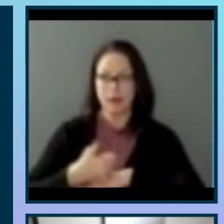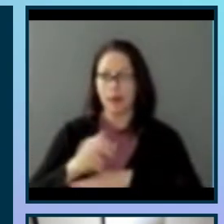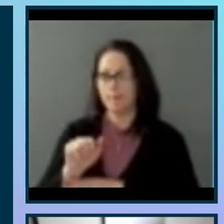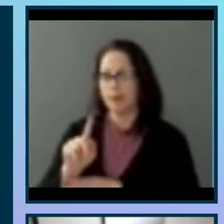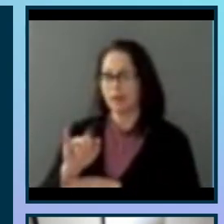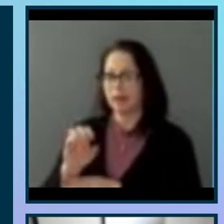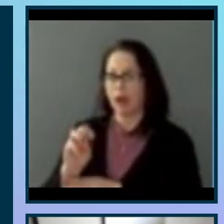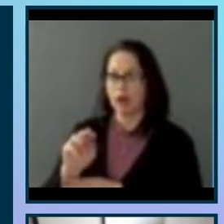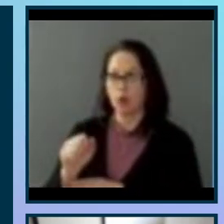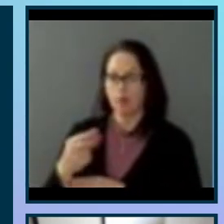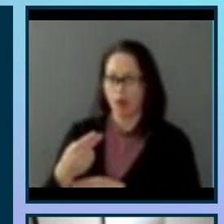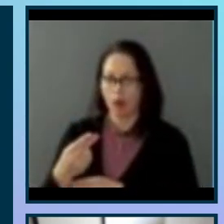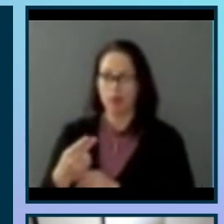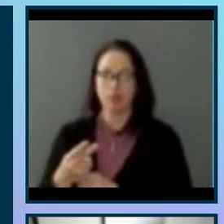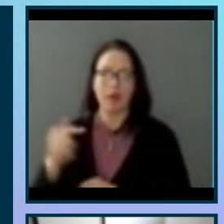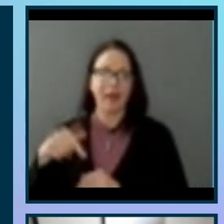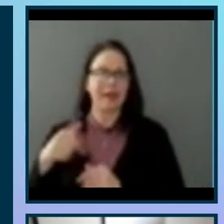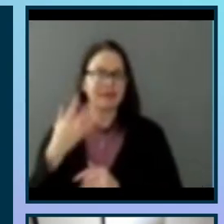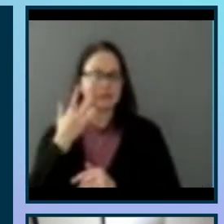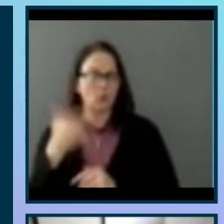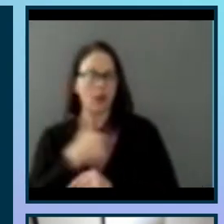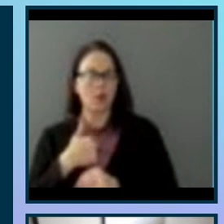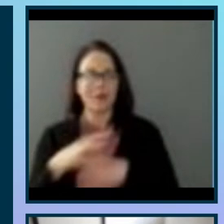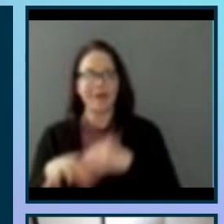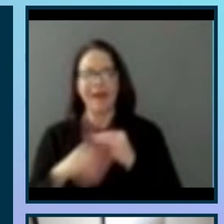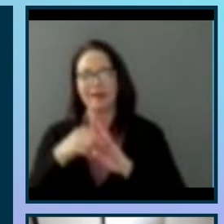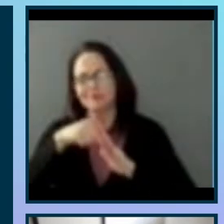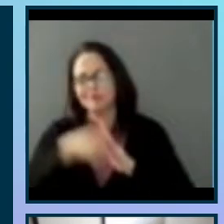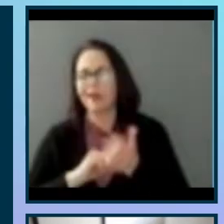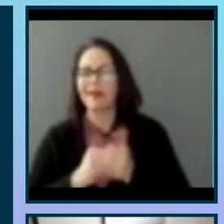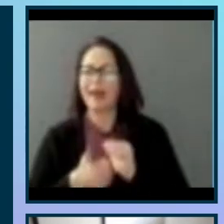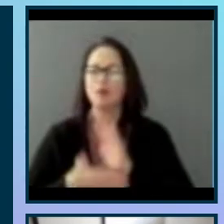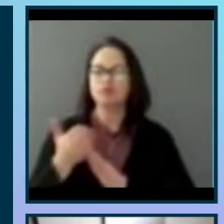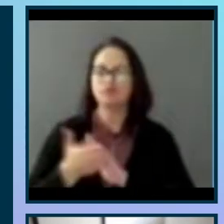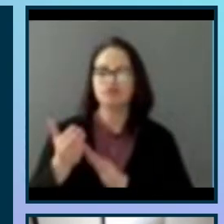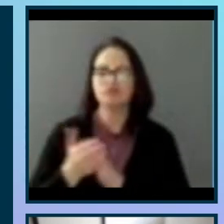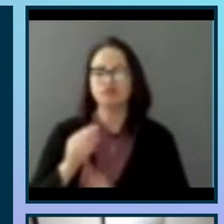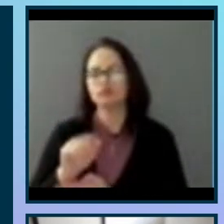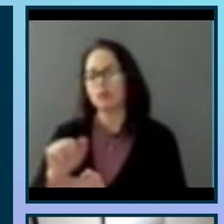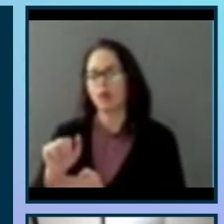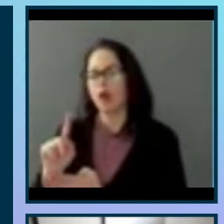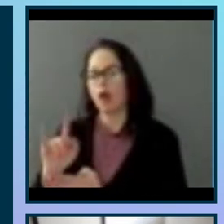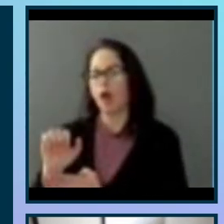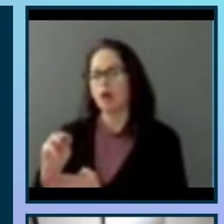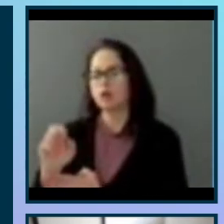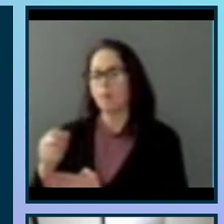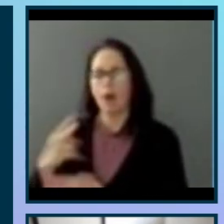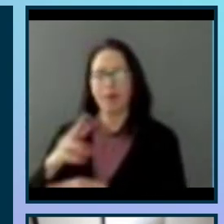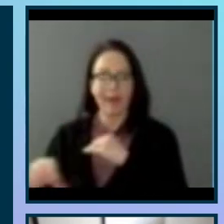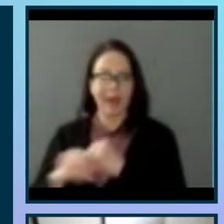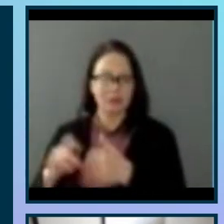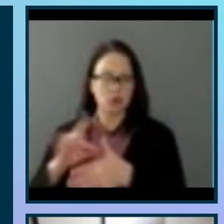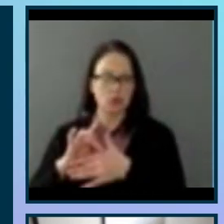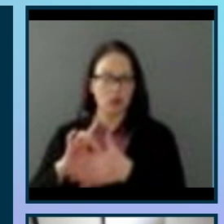And this led to the detail instructions of how to operate the audio moth being added to the content of the website.